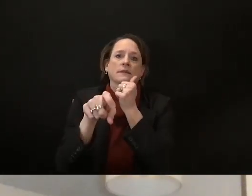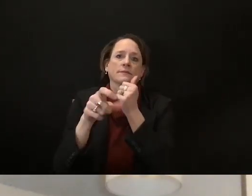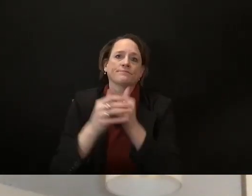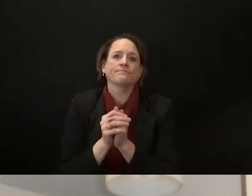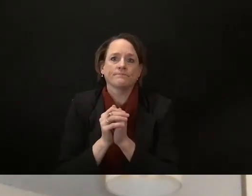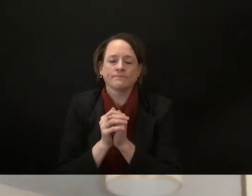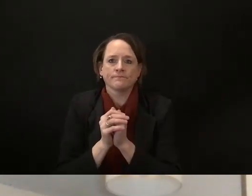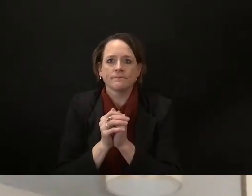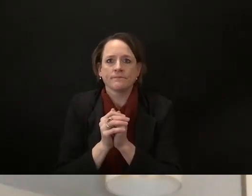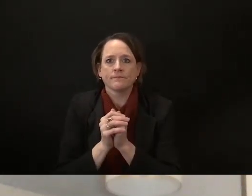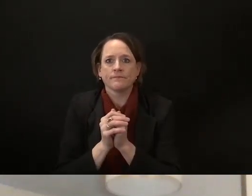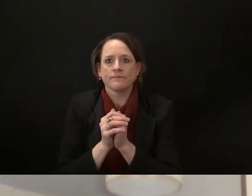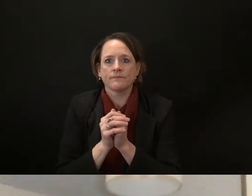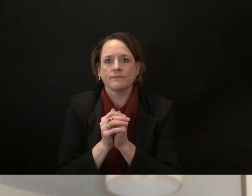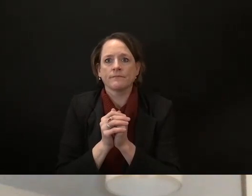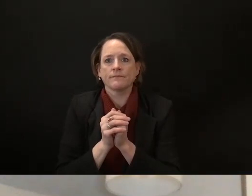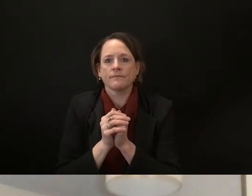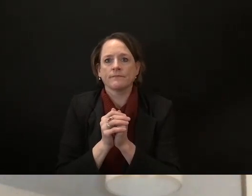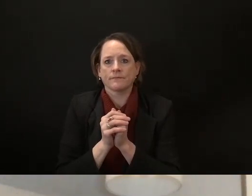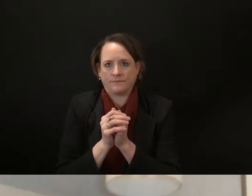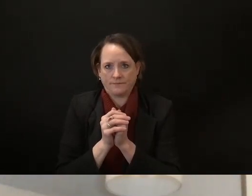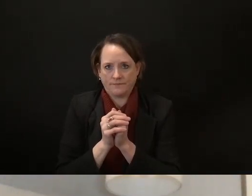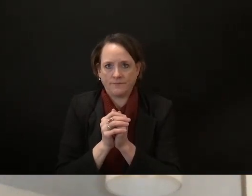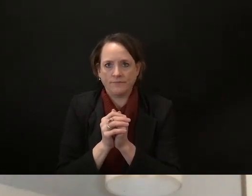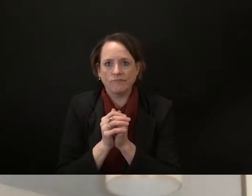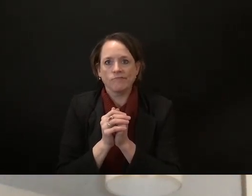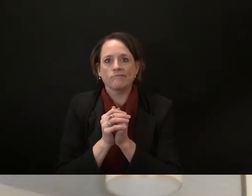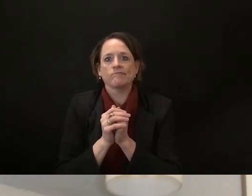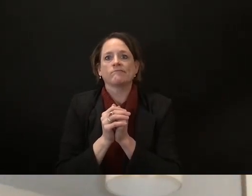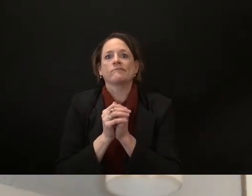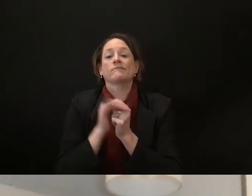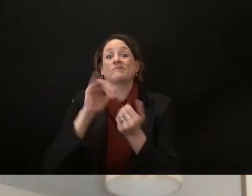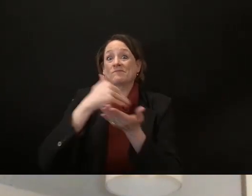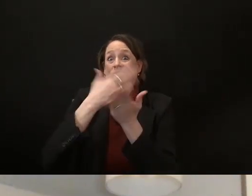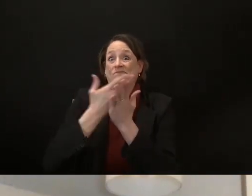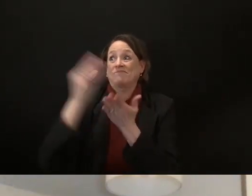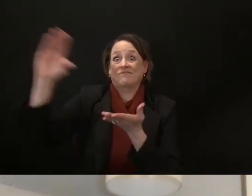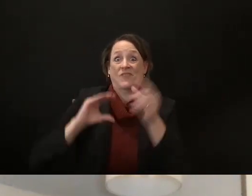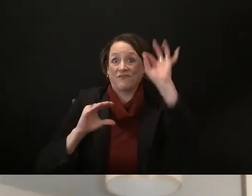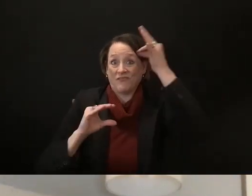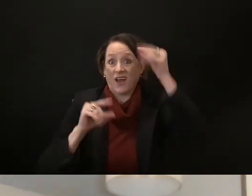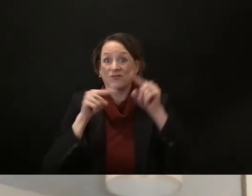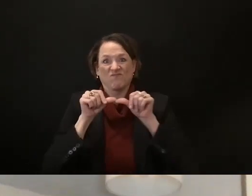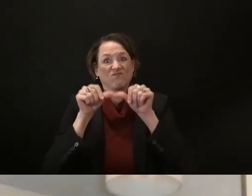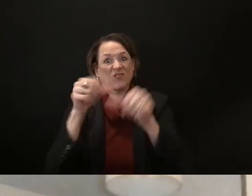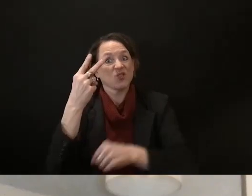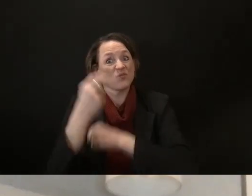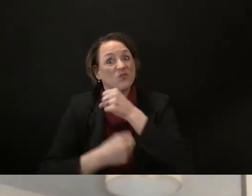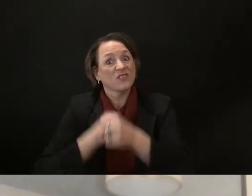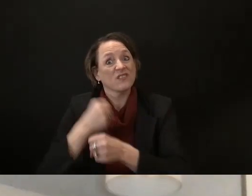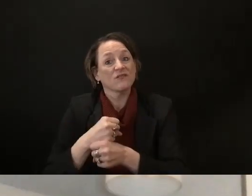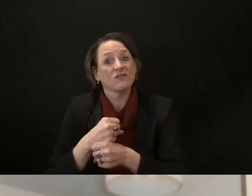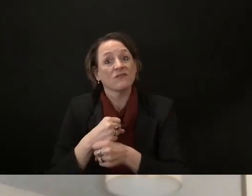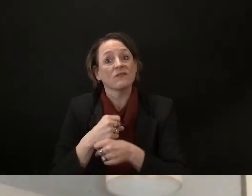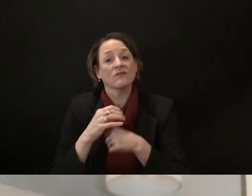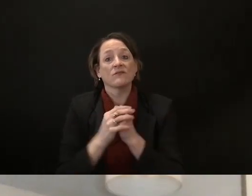of dollars so uh there should be some good things in there but then of course with a gerrymandered republican majority uh